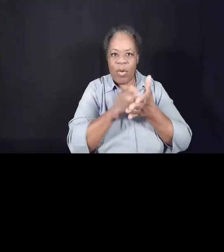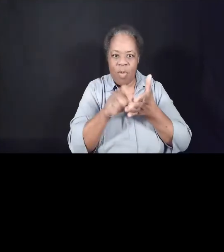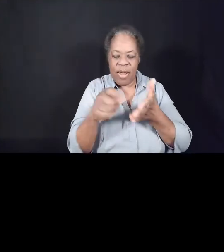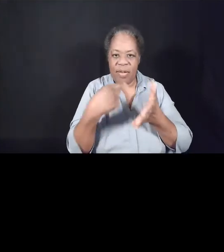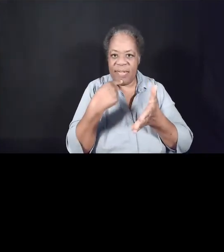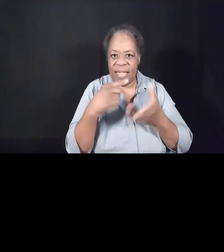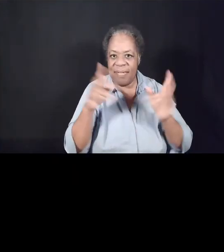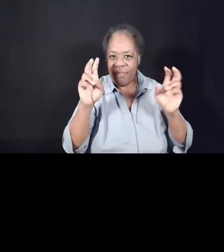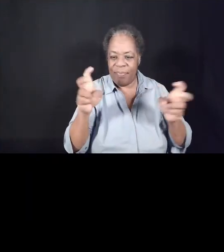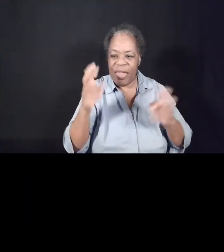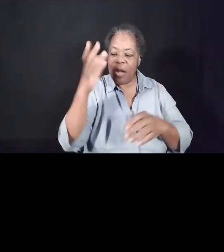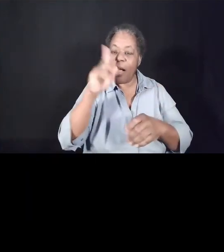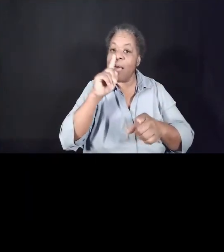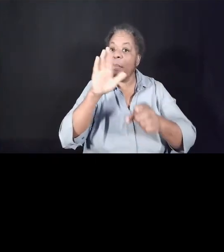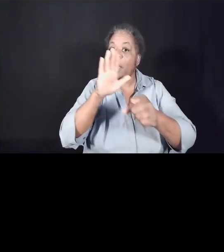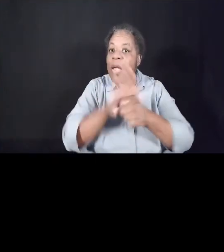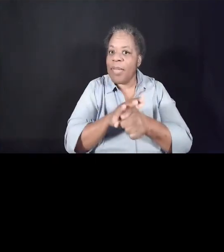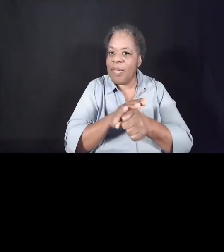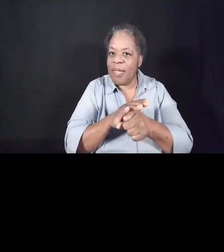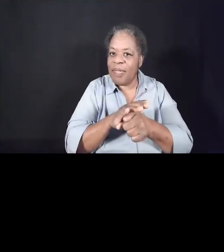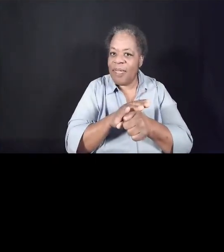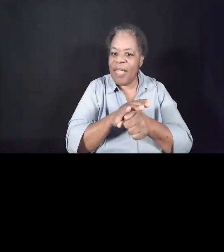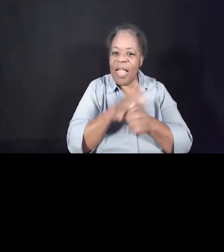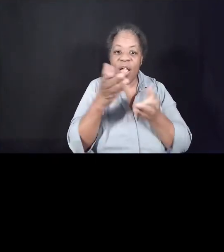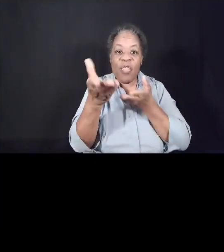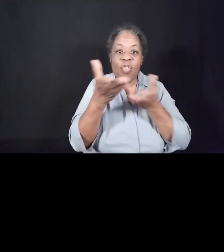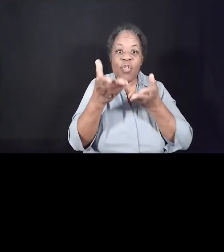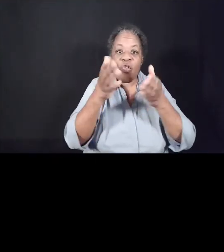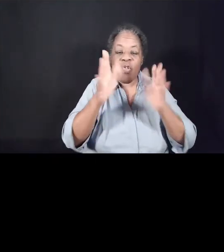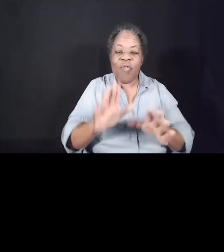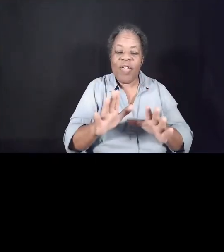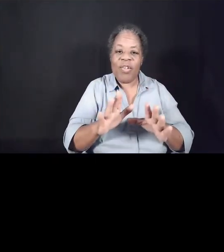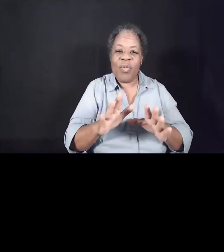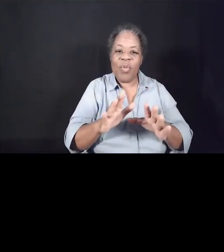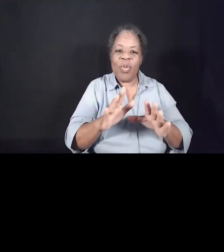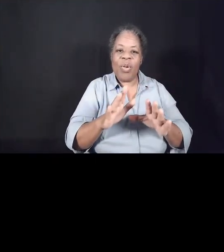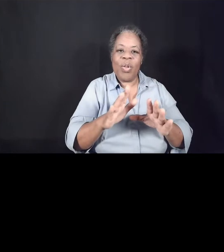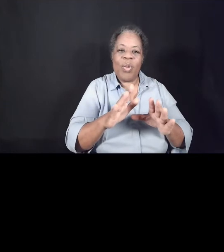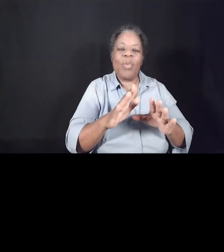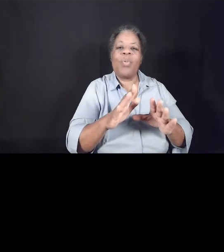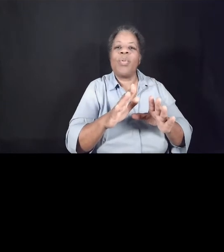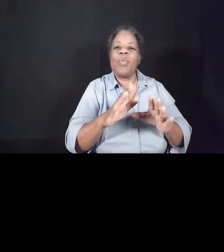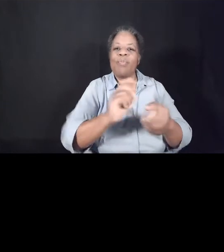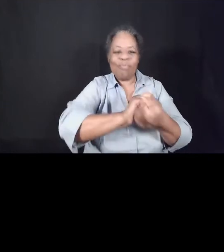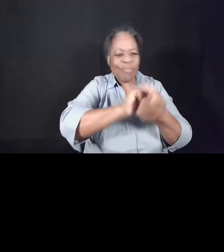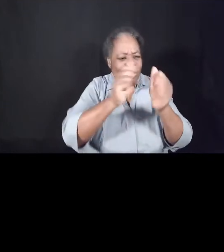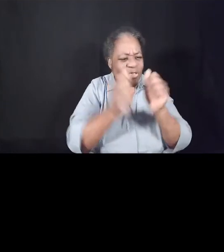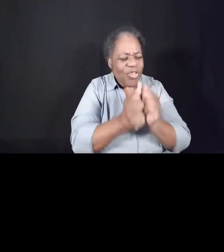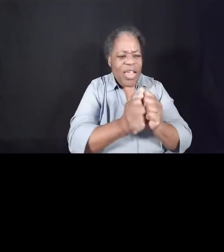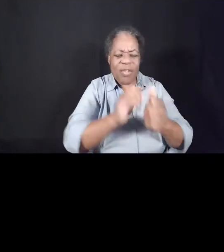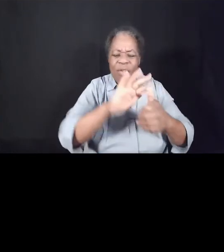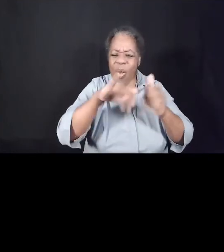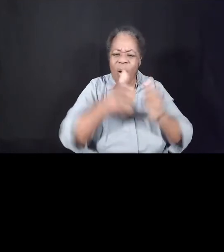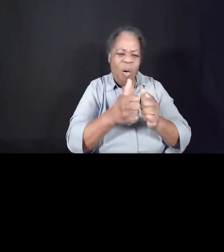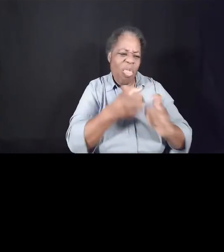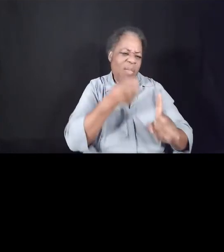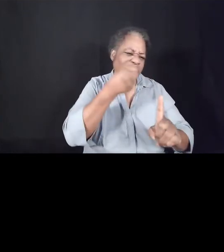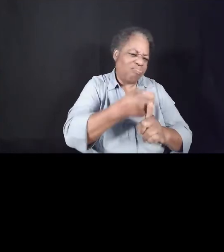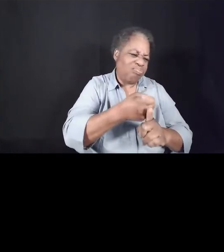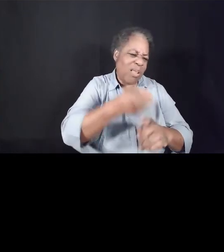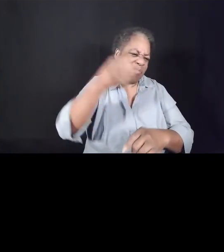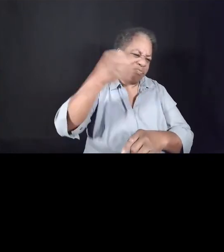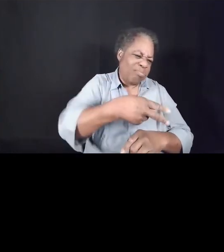promises that the servant will undo all the horrendous and degrading effects that sin has had on the human race